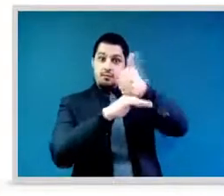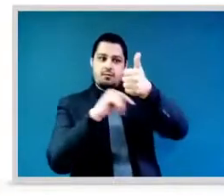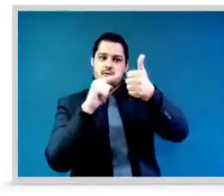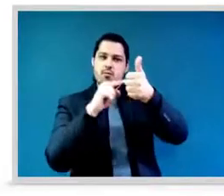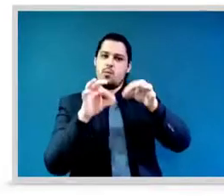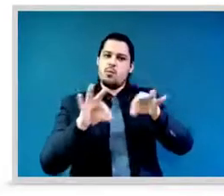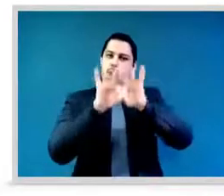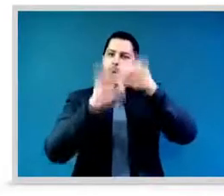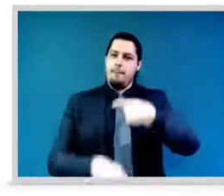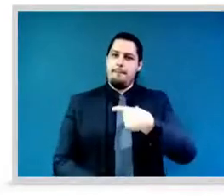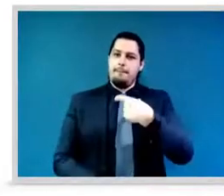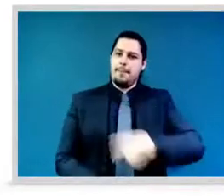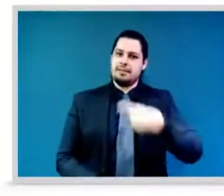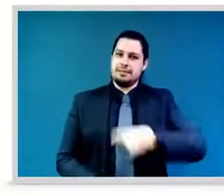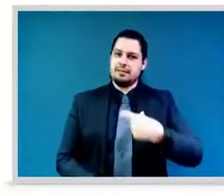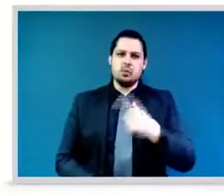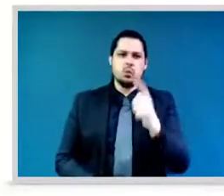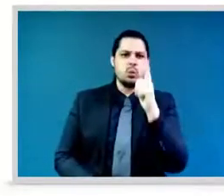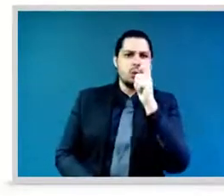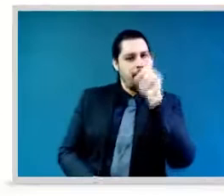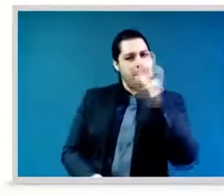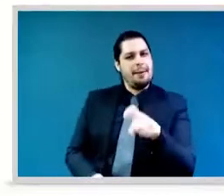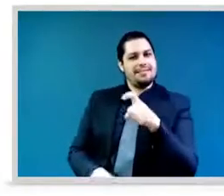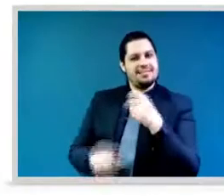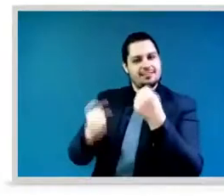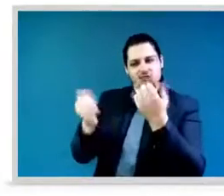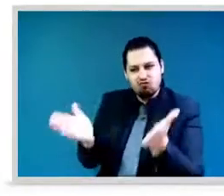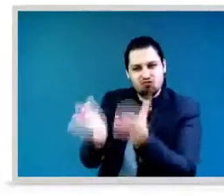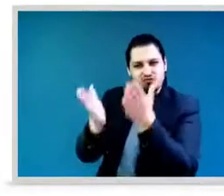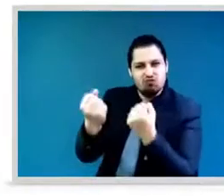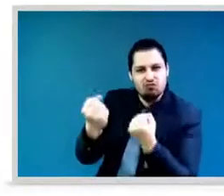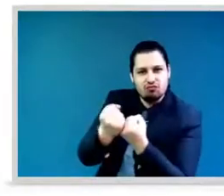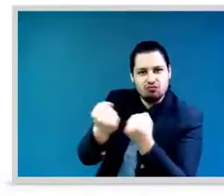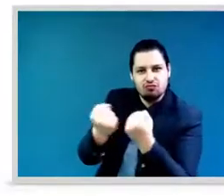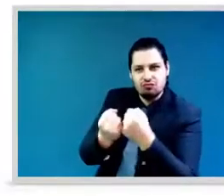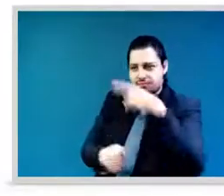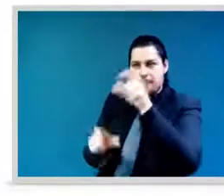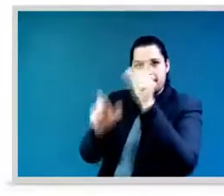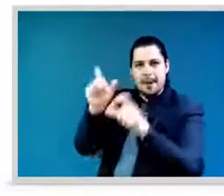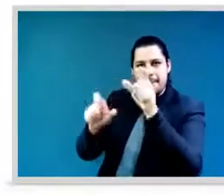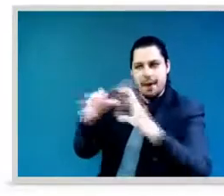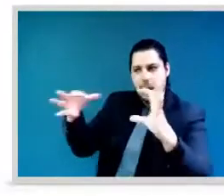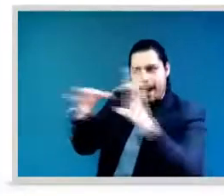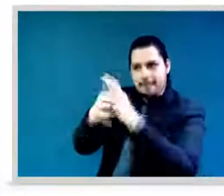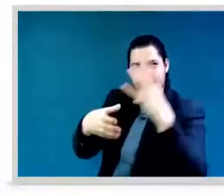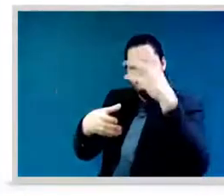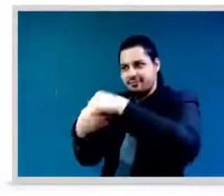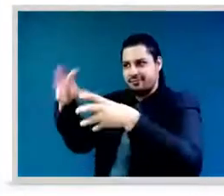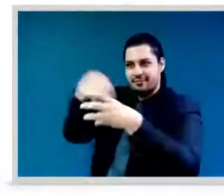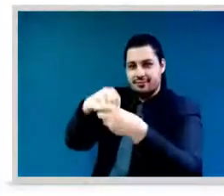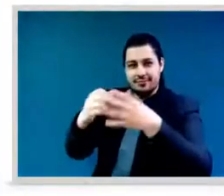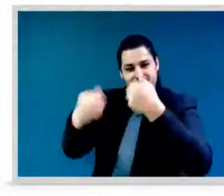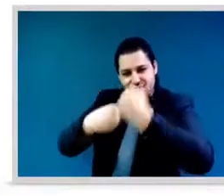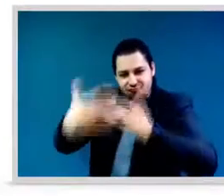need to represent the people they serve to best understand their wants and needs yet women